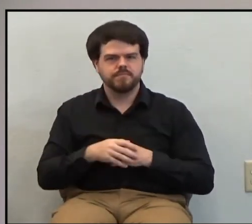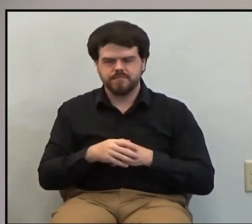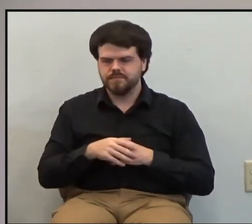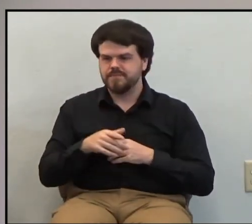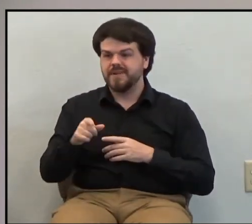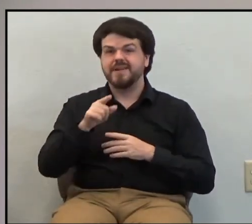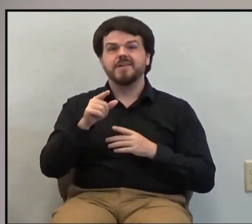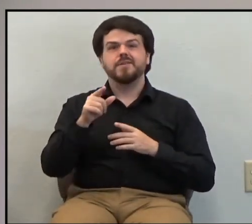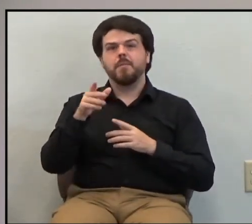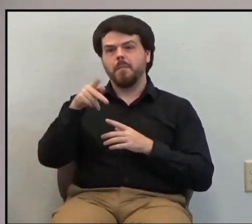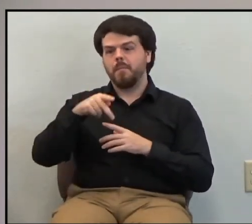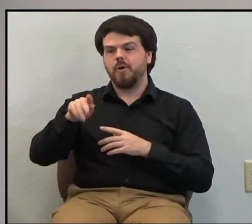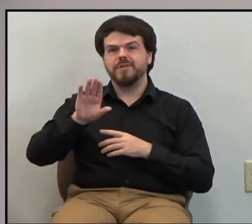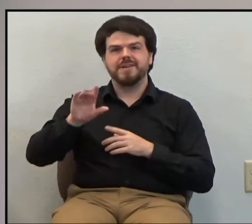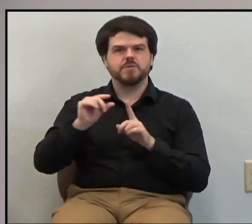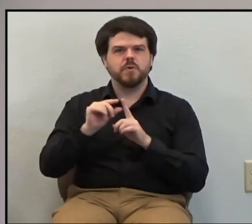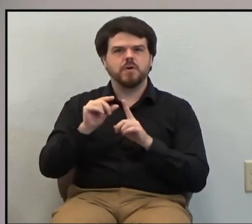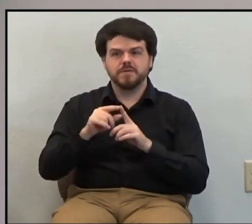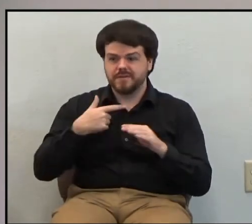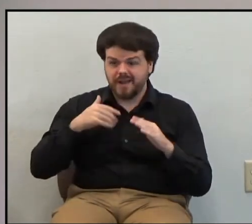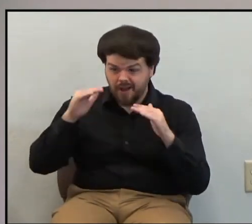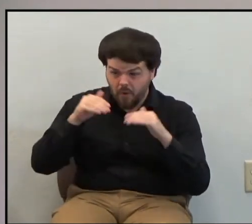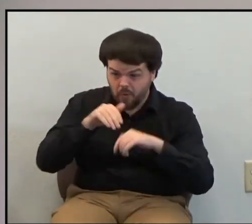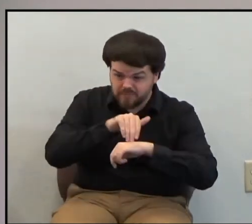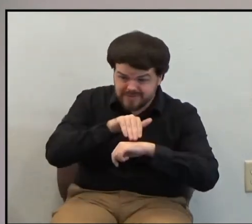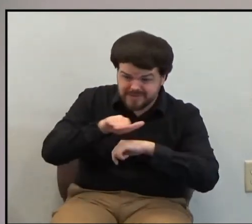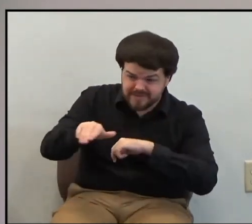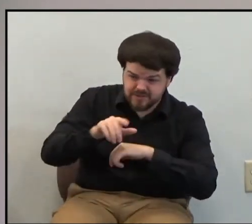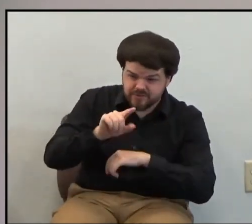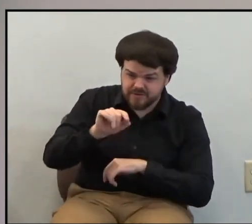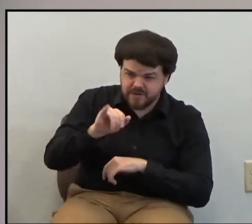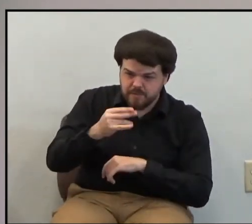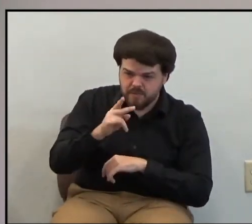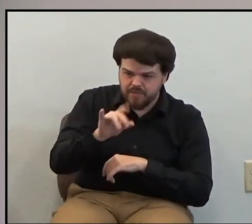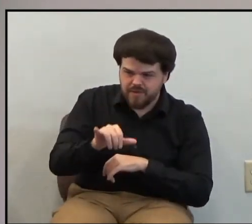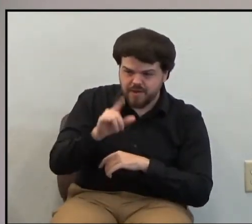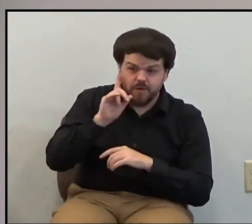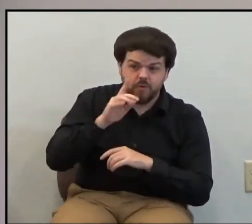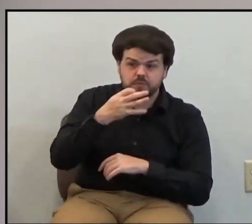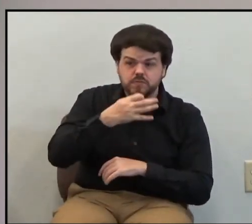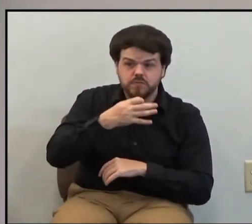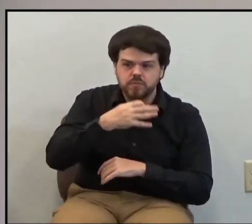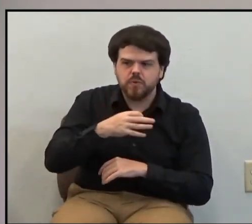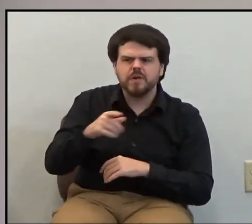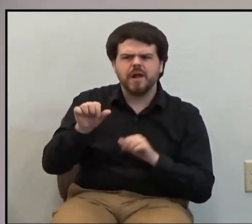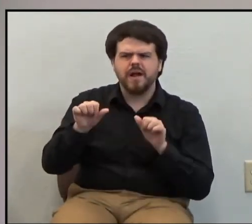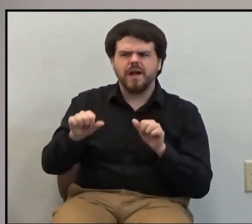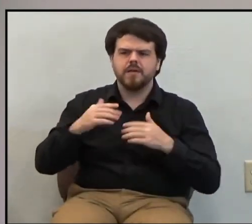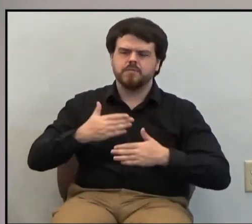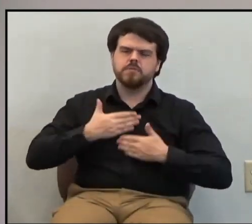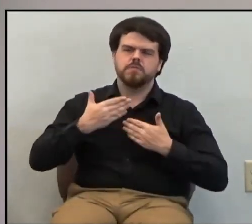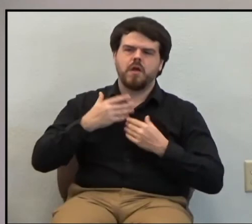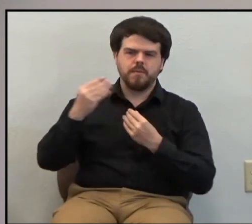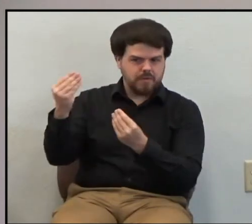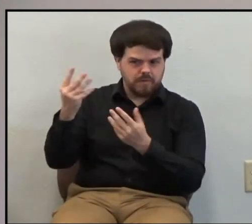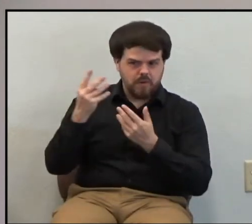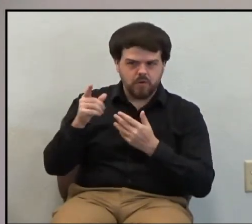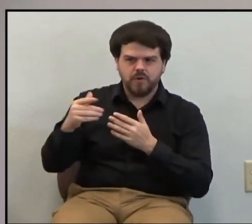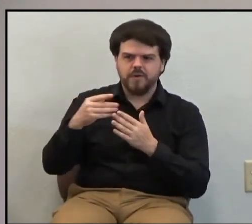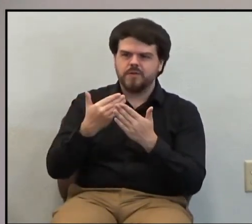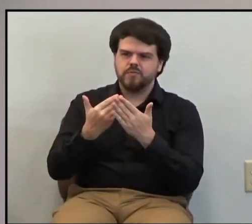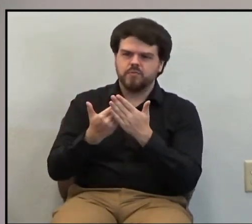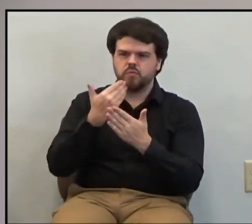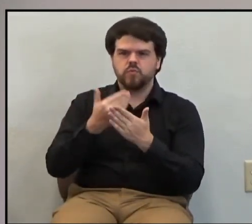are Paul's words. I hope to send Timothy to you soon that I may be cheered when I receive news about you.